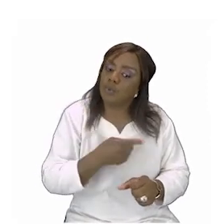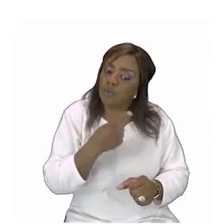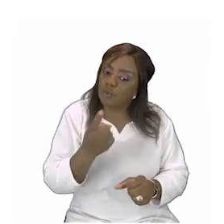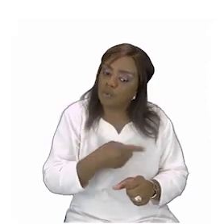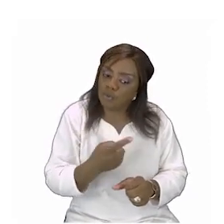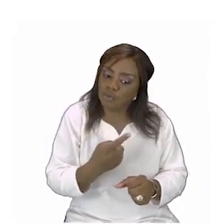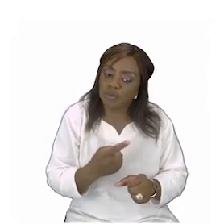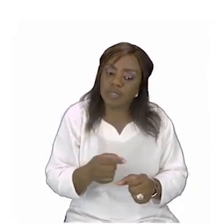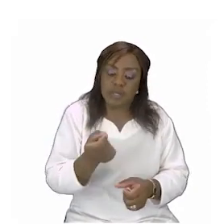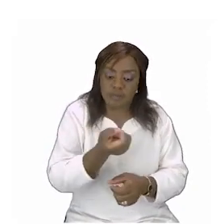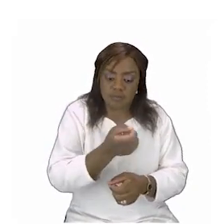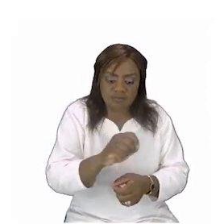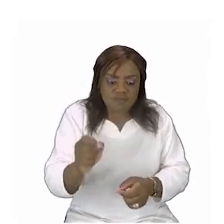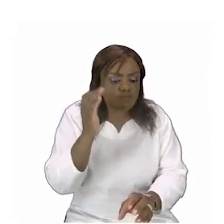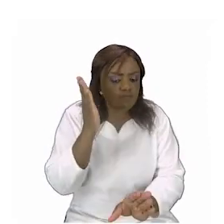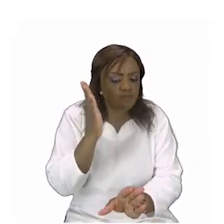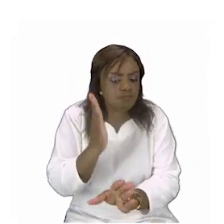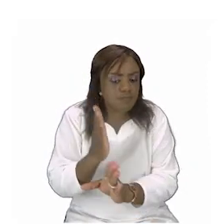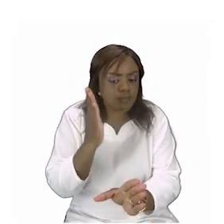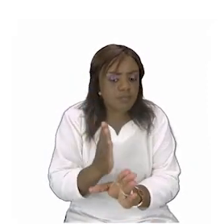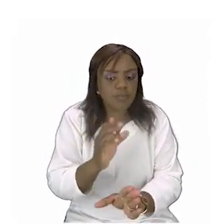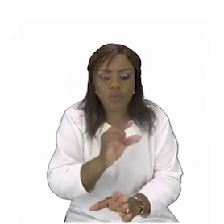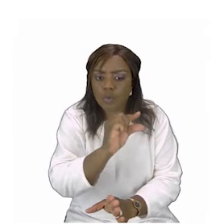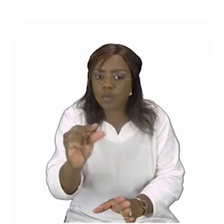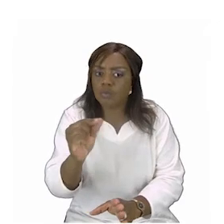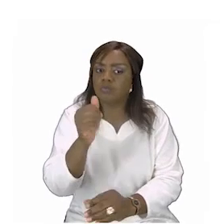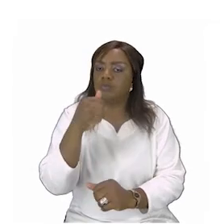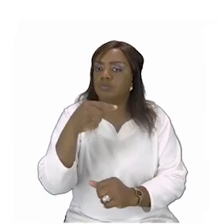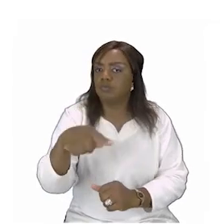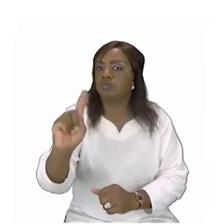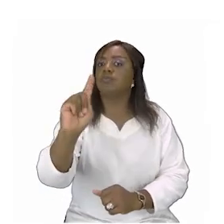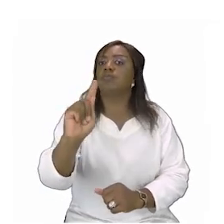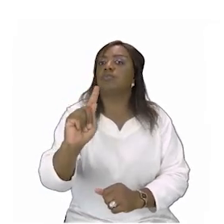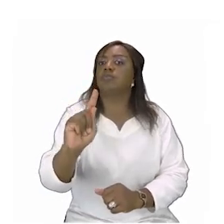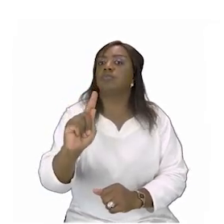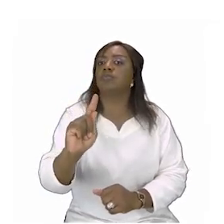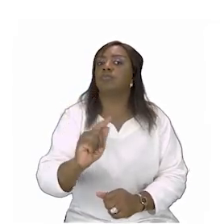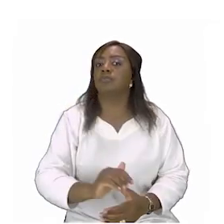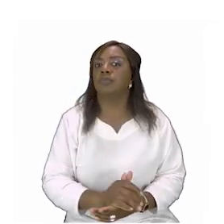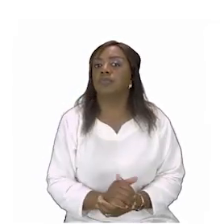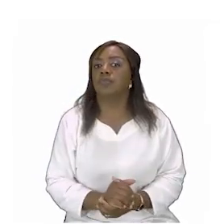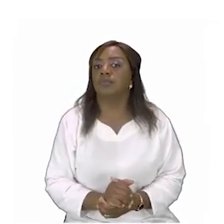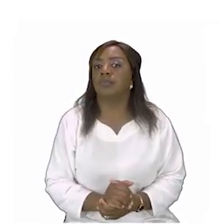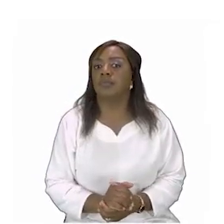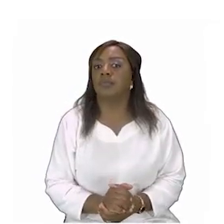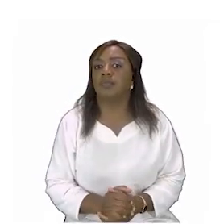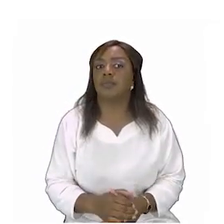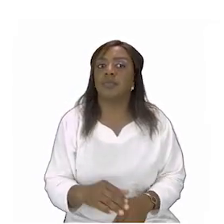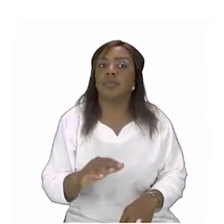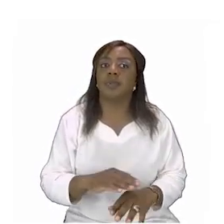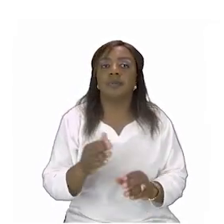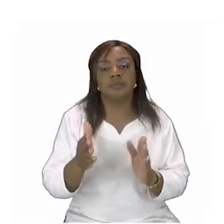spellings check that each and every word is spelt correctly let me leave you to this